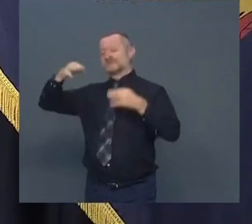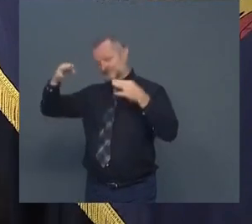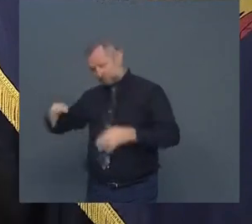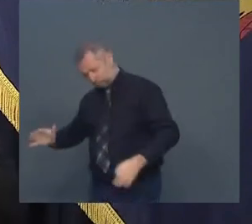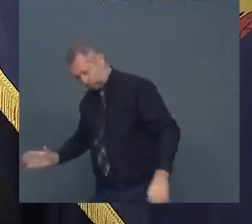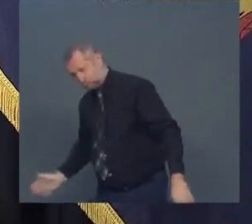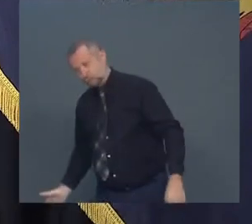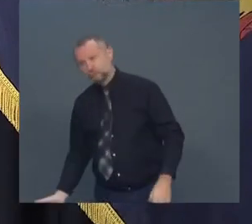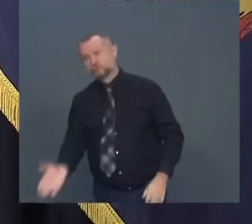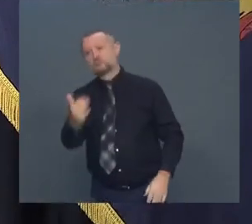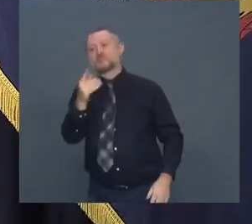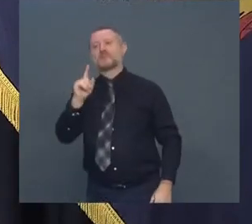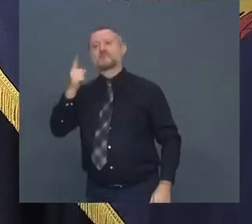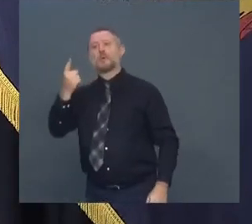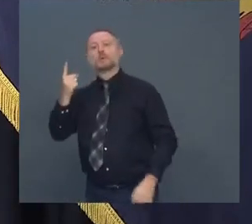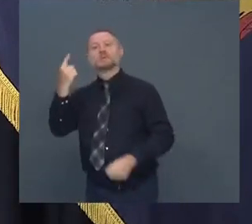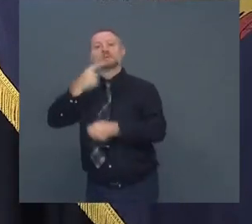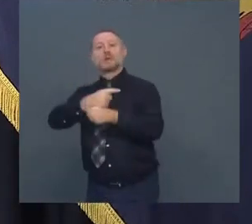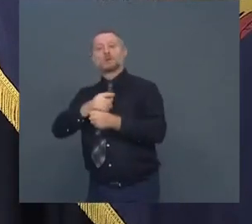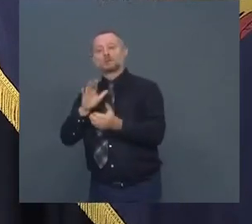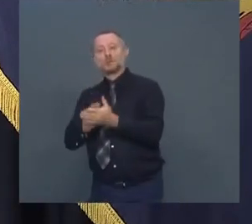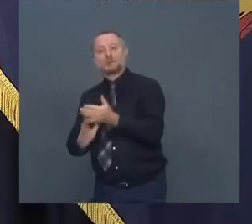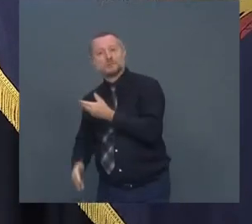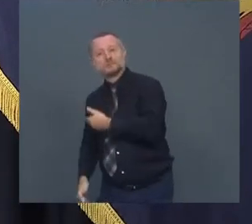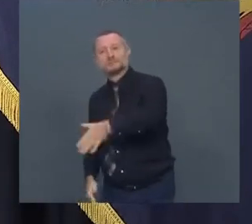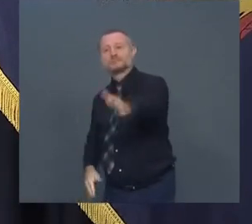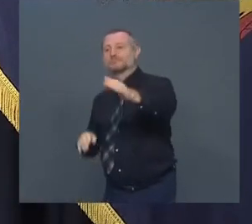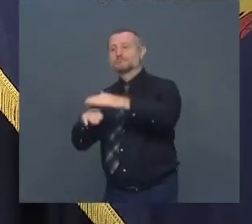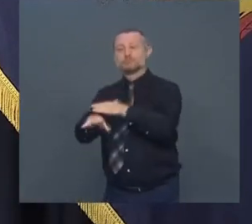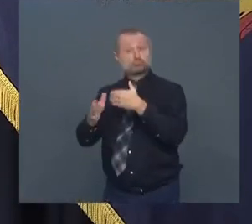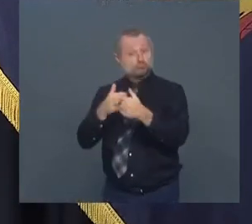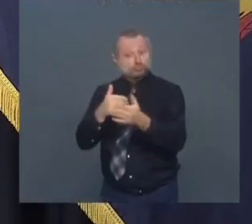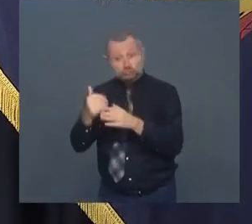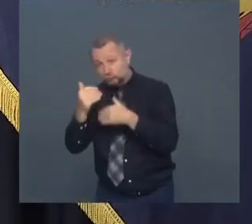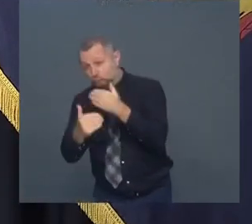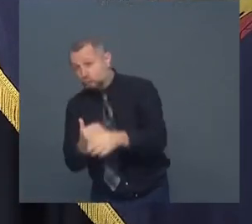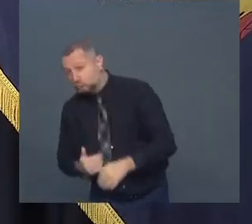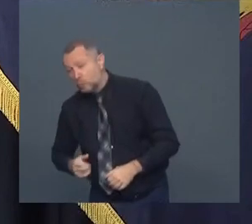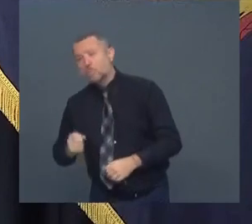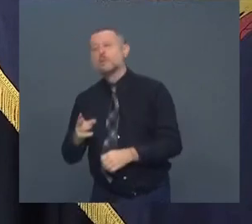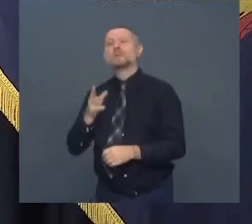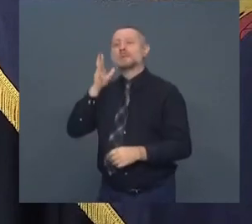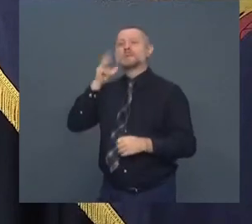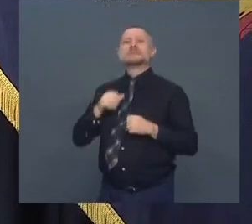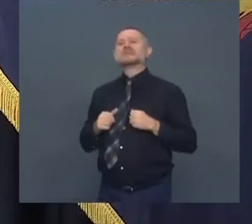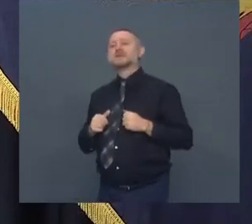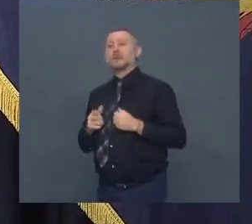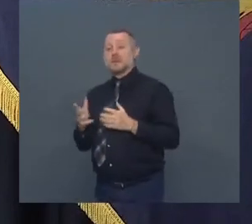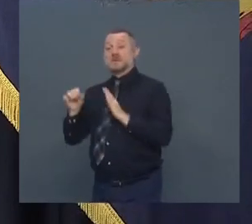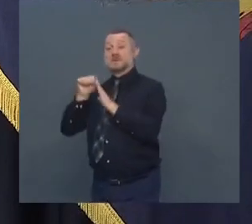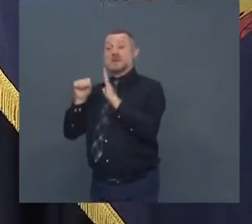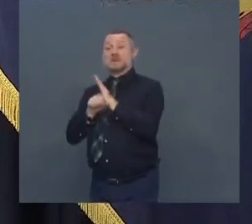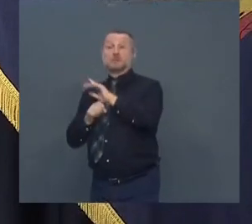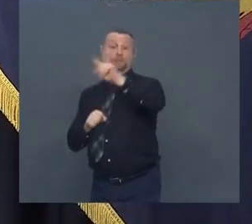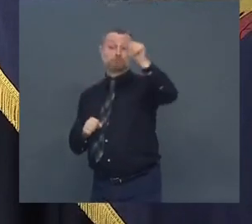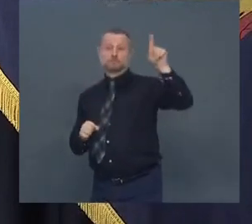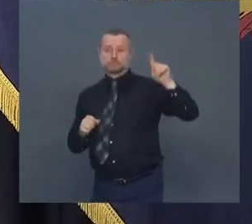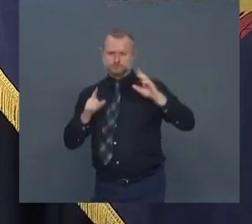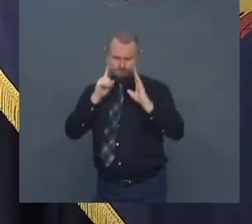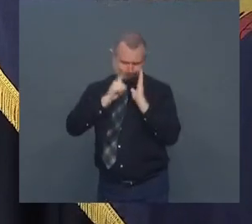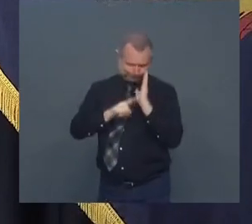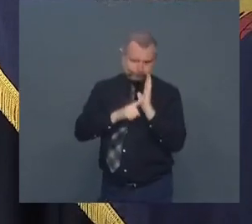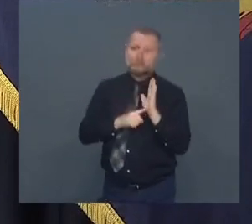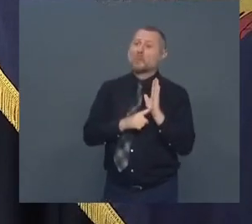you information now if the state sees a cluster just like colleges